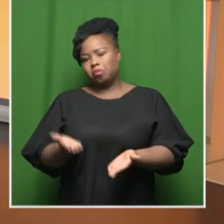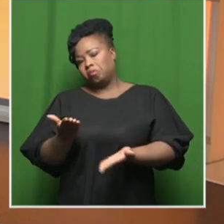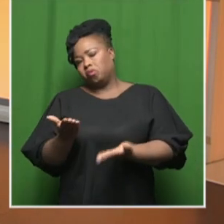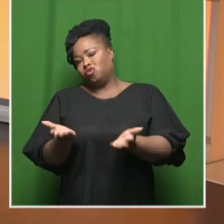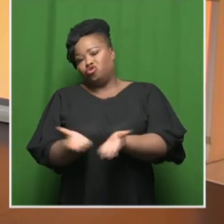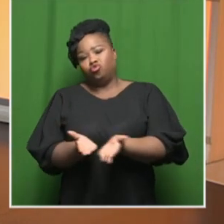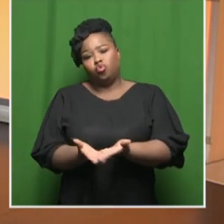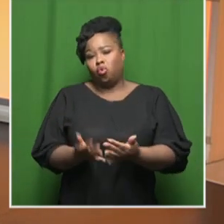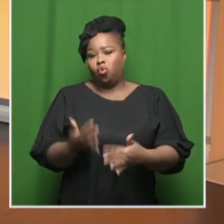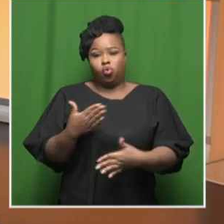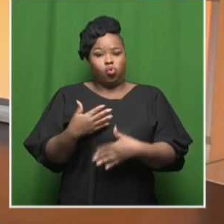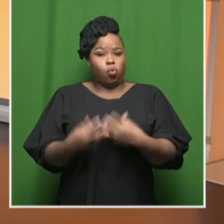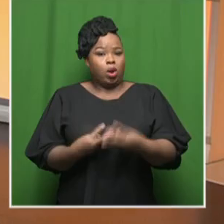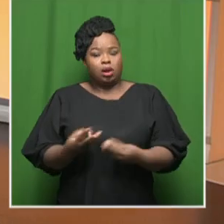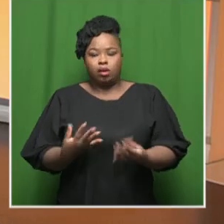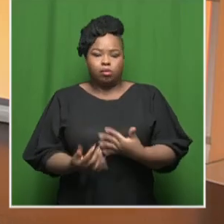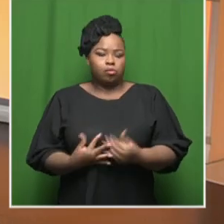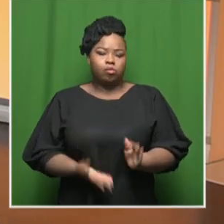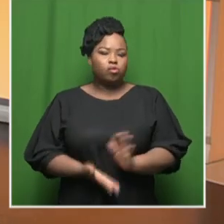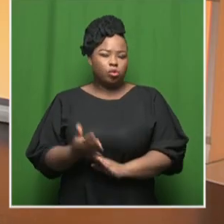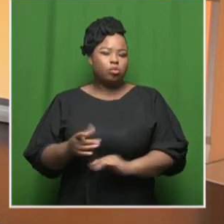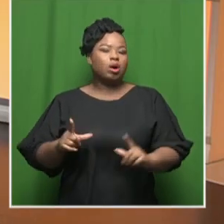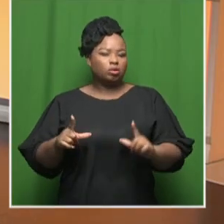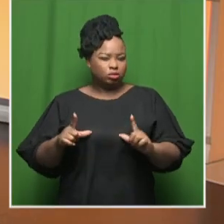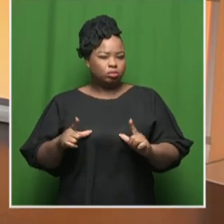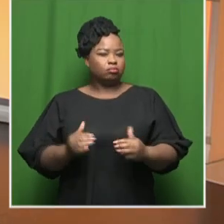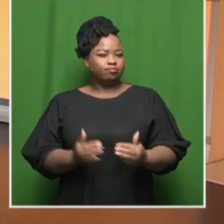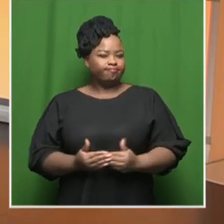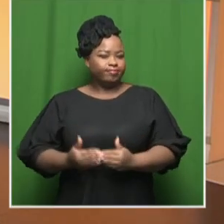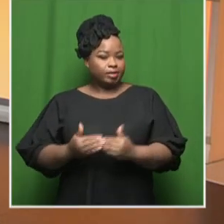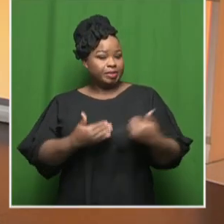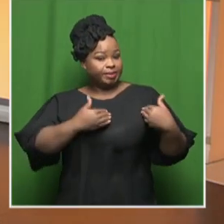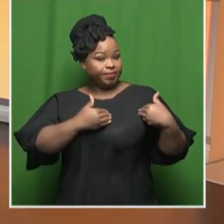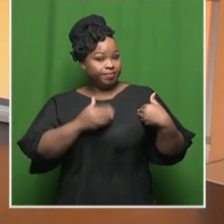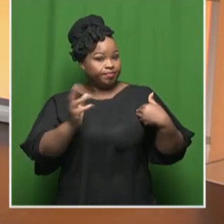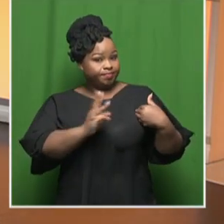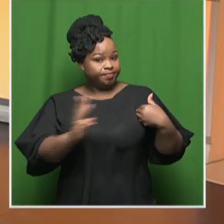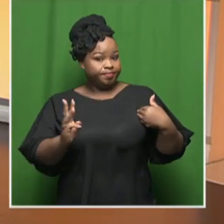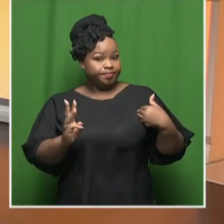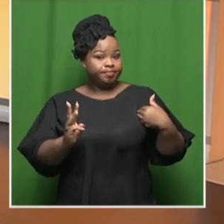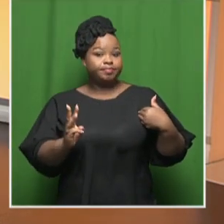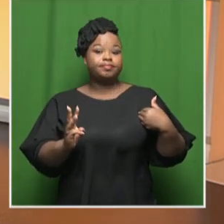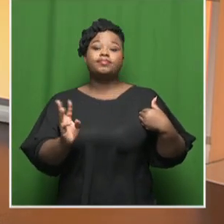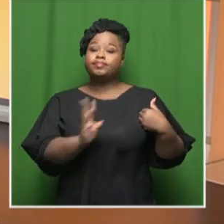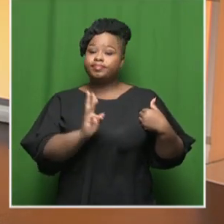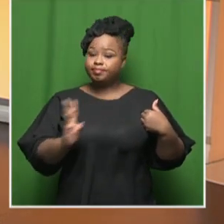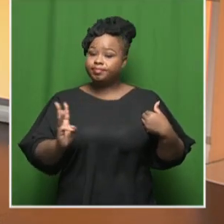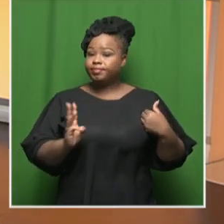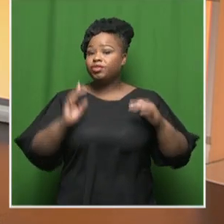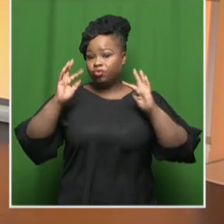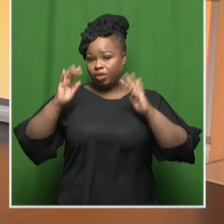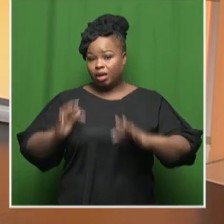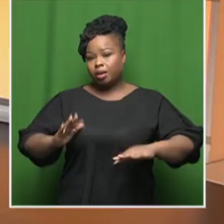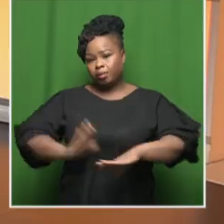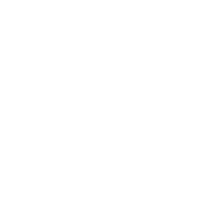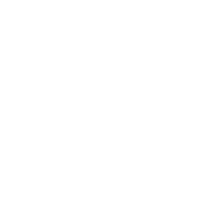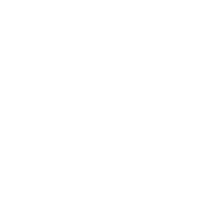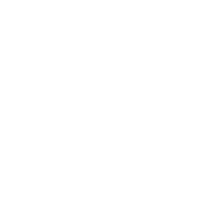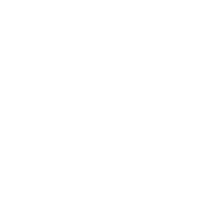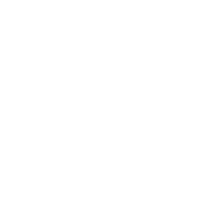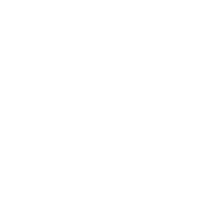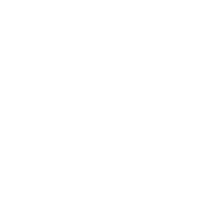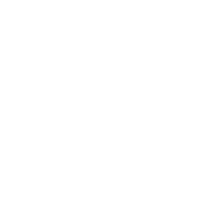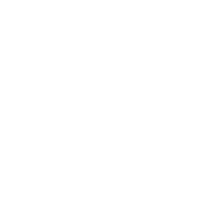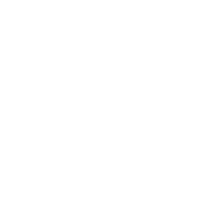or wherever you are going this morning, just to ensure that you do take it safe. Warnings of more rain coming, but it seems that the roads for now are okay.